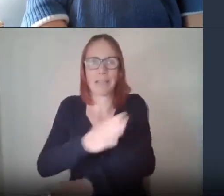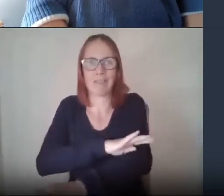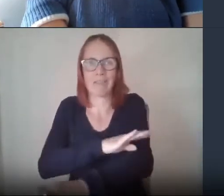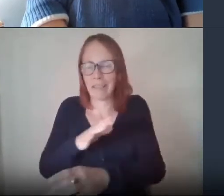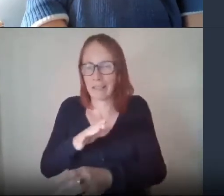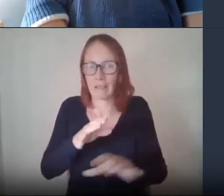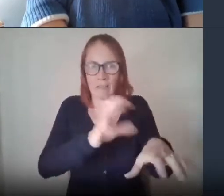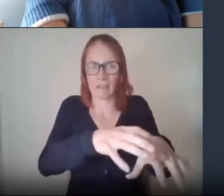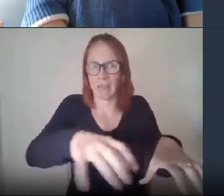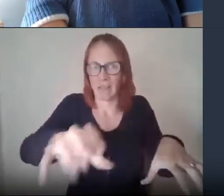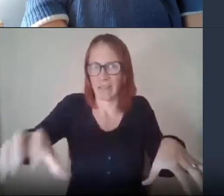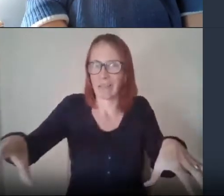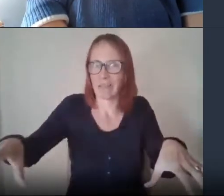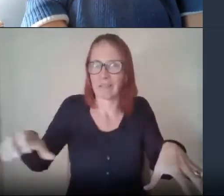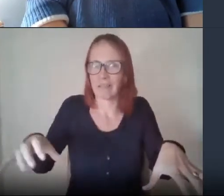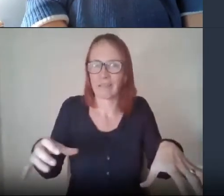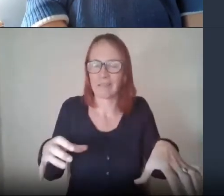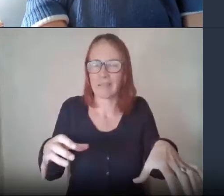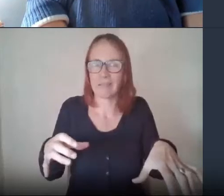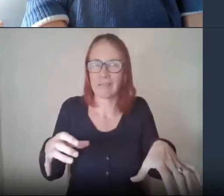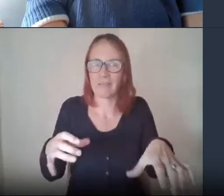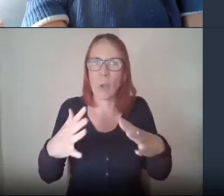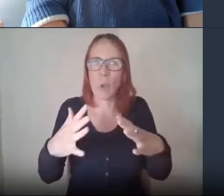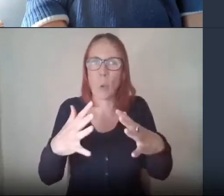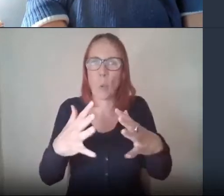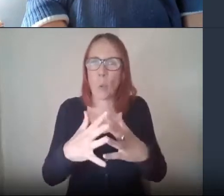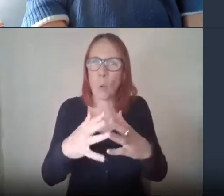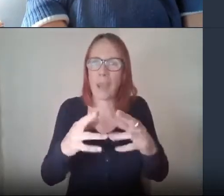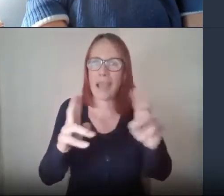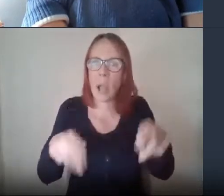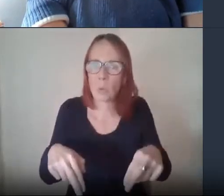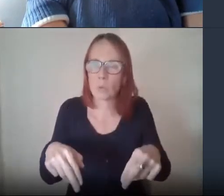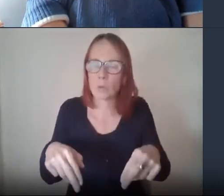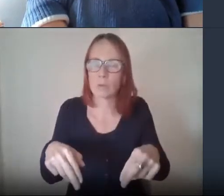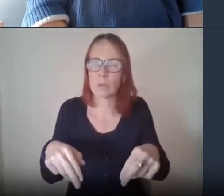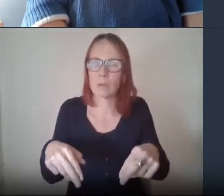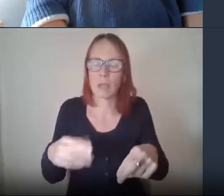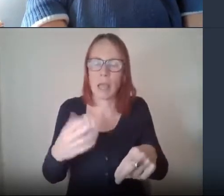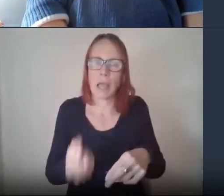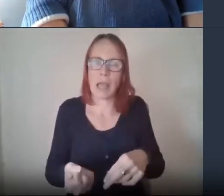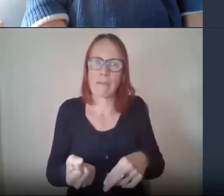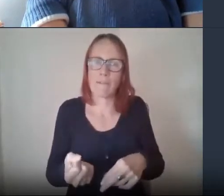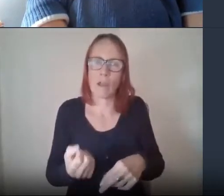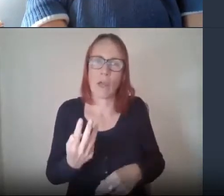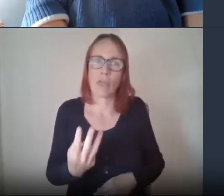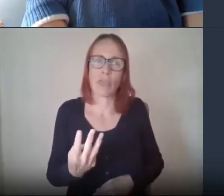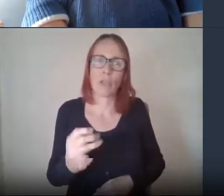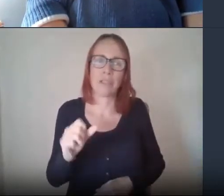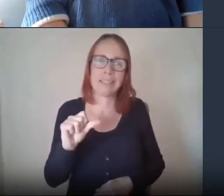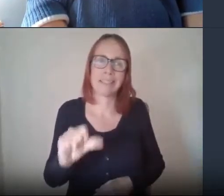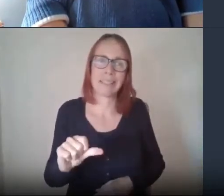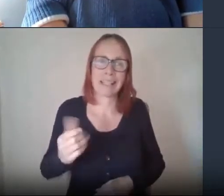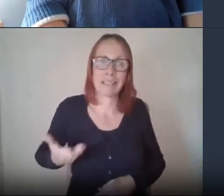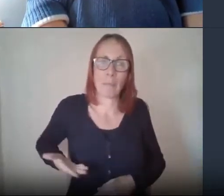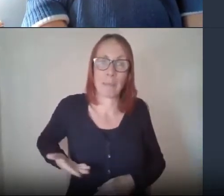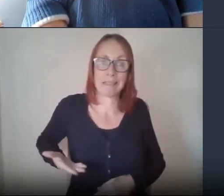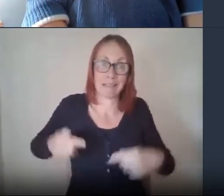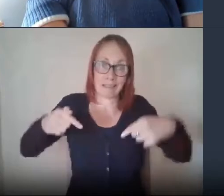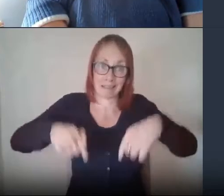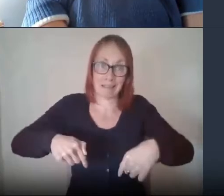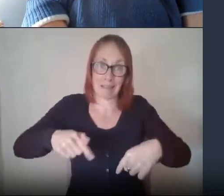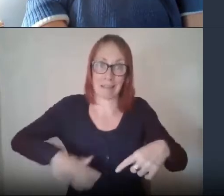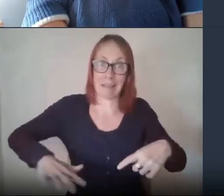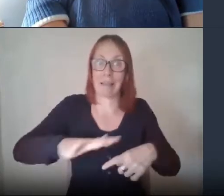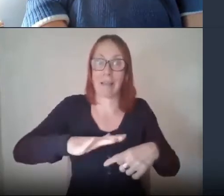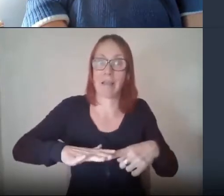office warehouse type space here at cross hill so we have about 36 six businesses based here as tenants